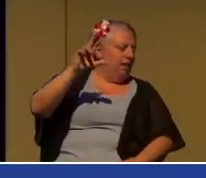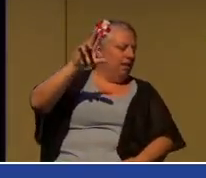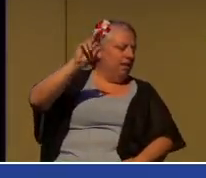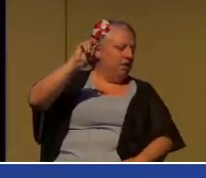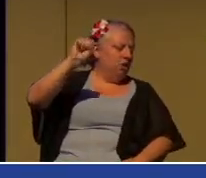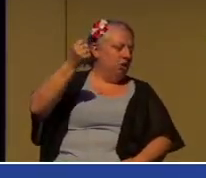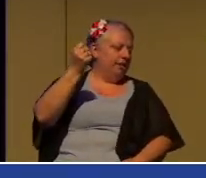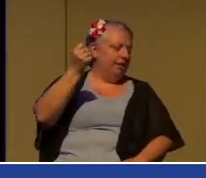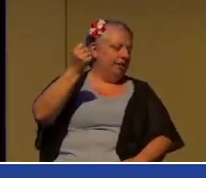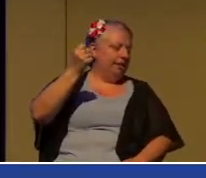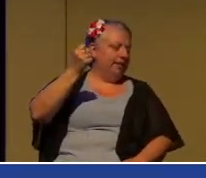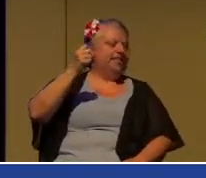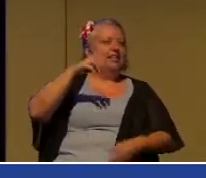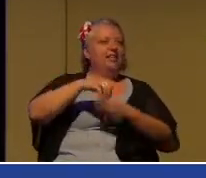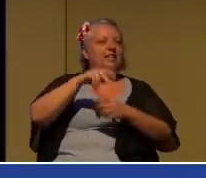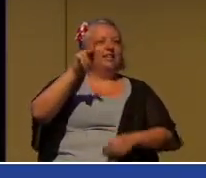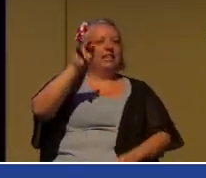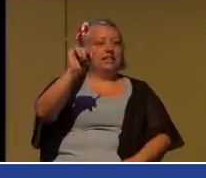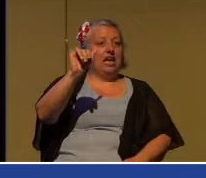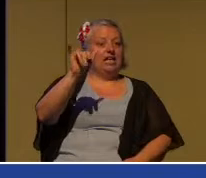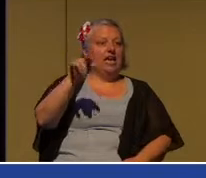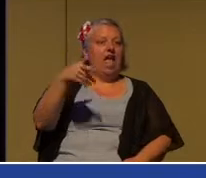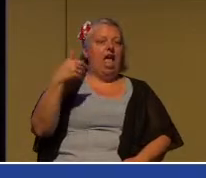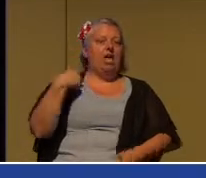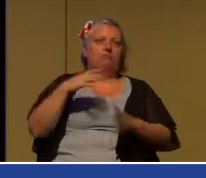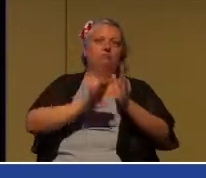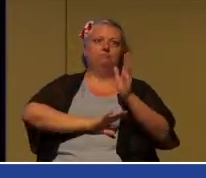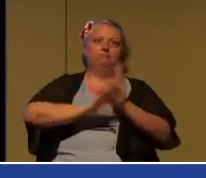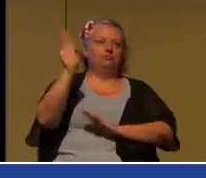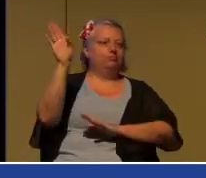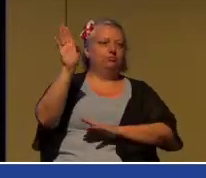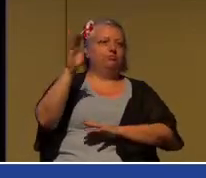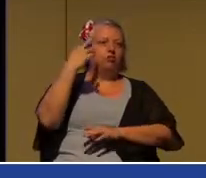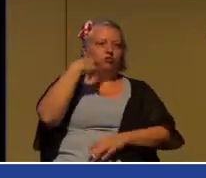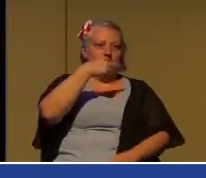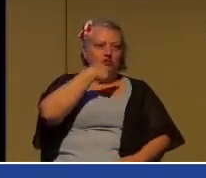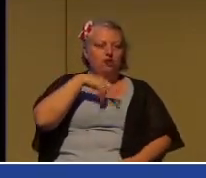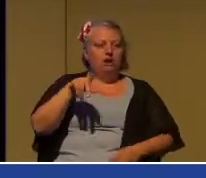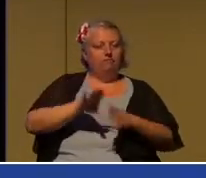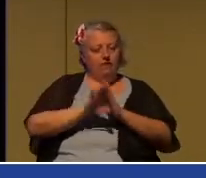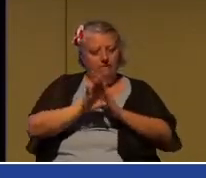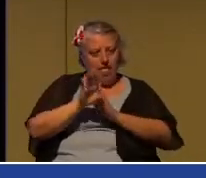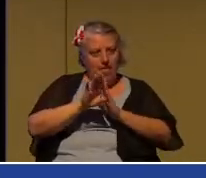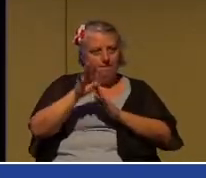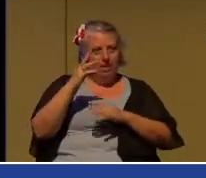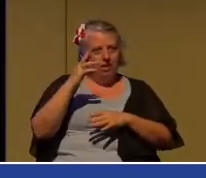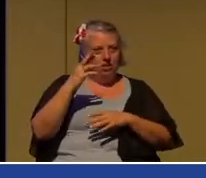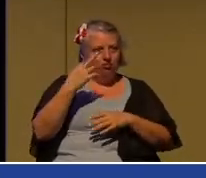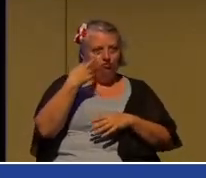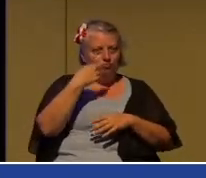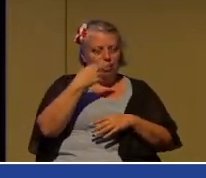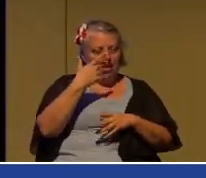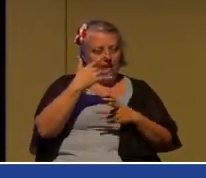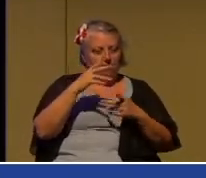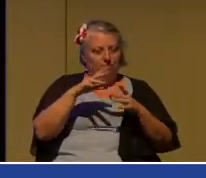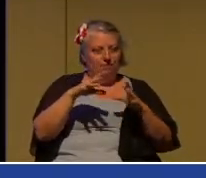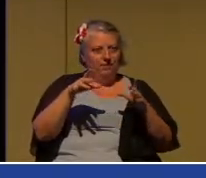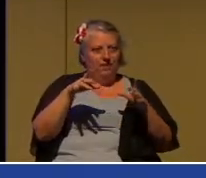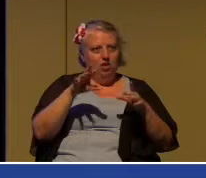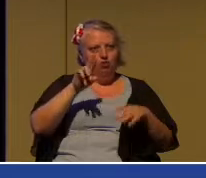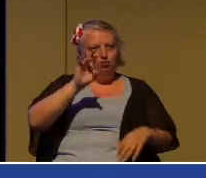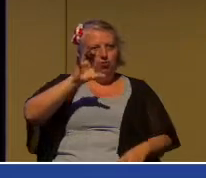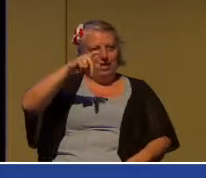developed his KFC recipe. And that was doing really well until the mid